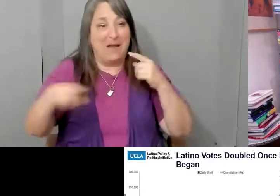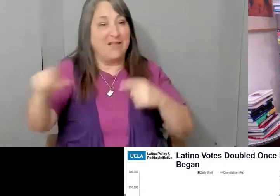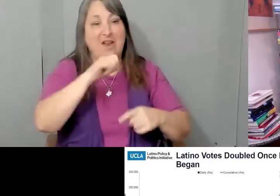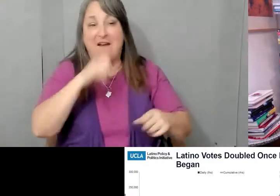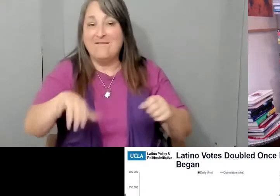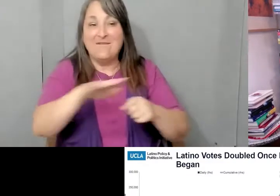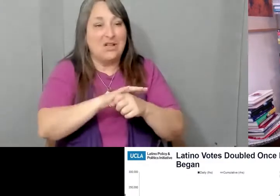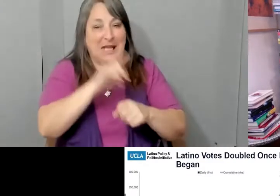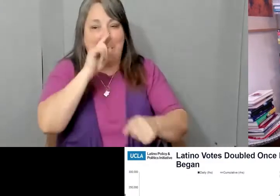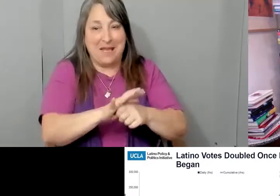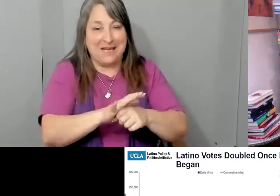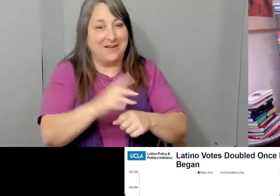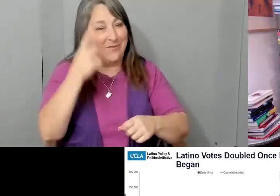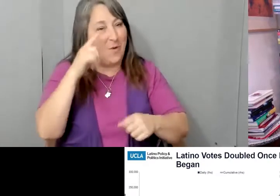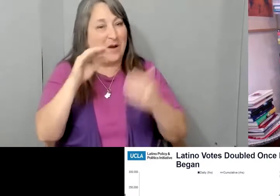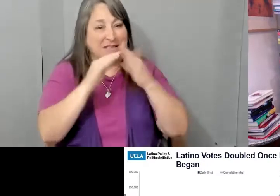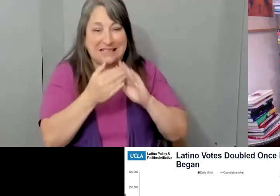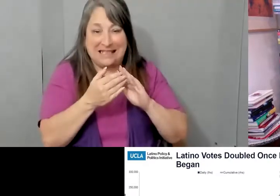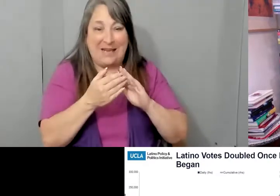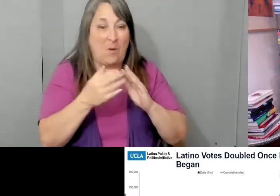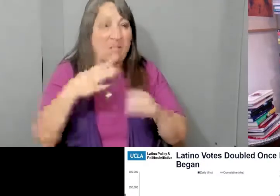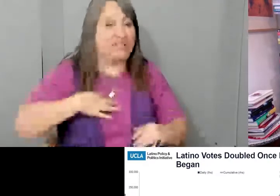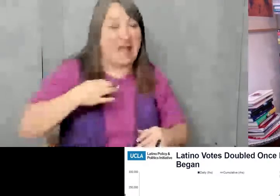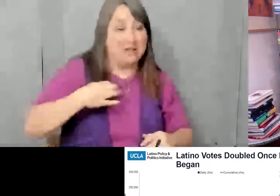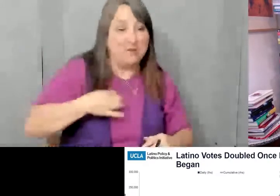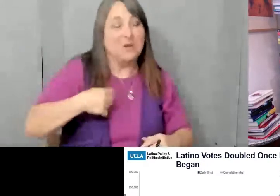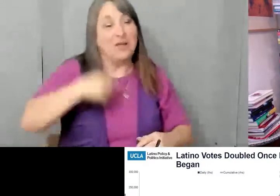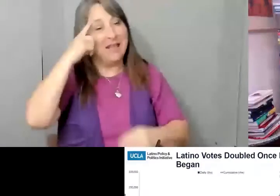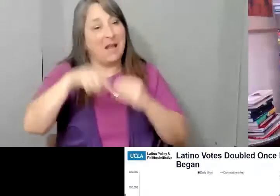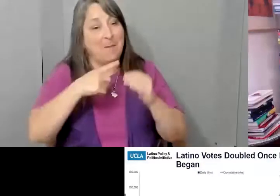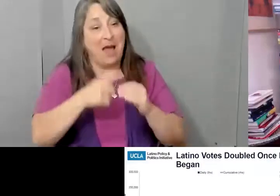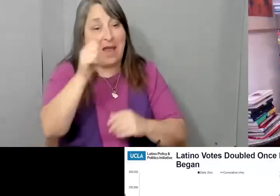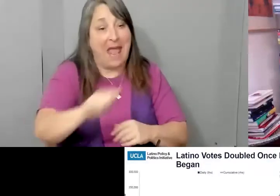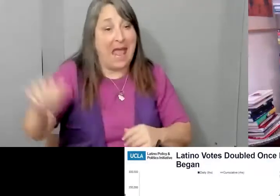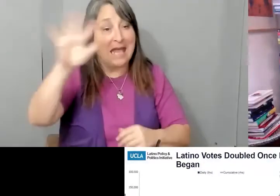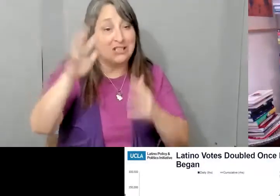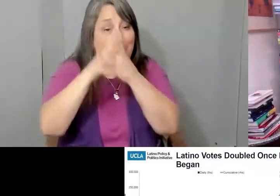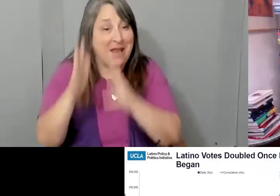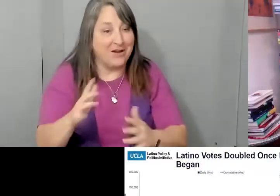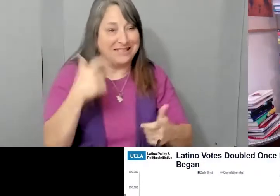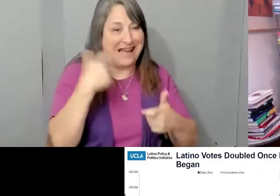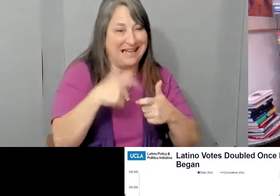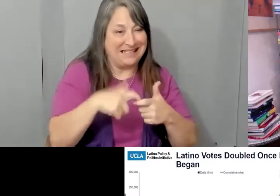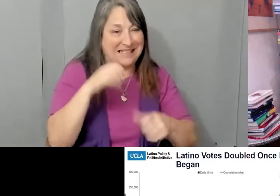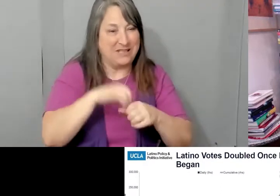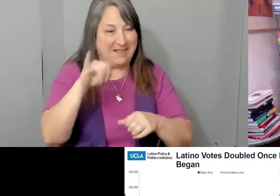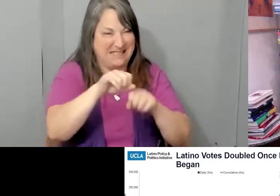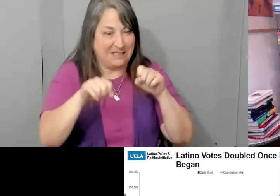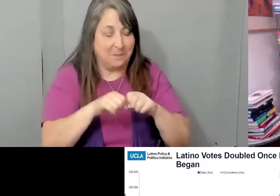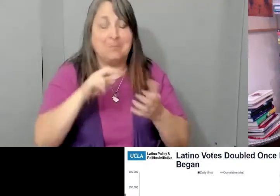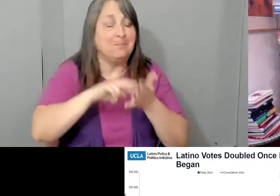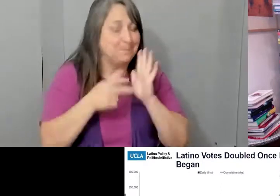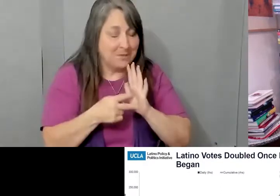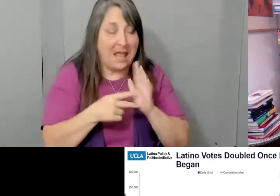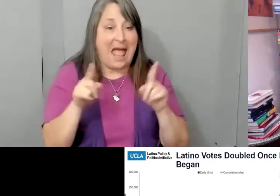propensity voters or newly eligible voters. So we think about Asian Americans and Latinos in this context. What you see here is, is that as the